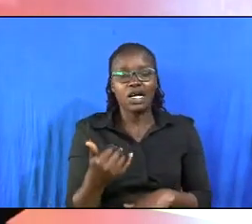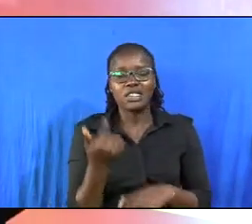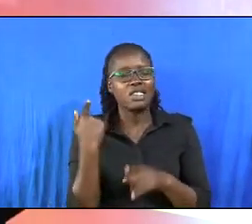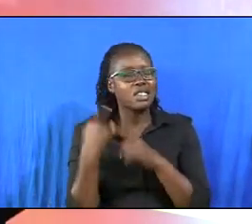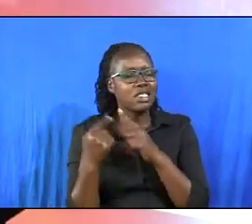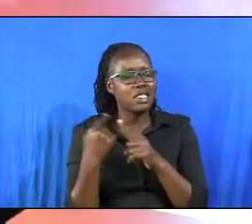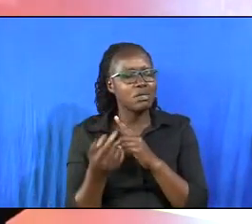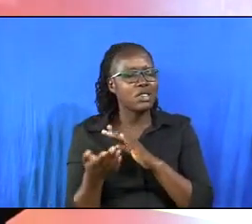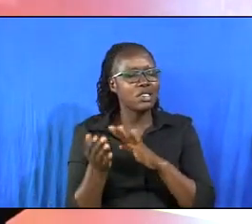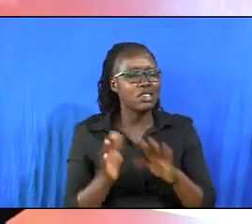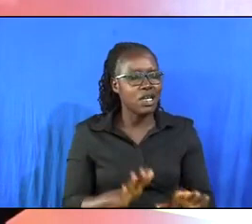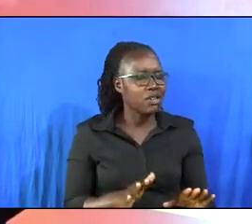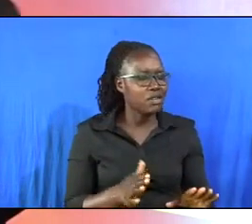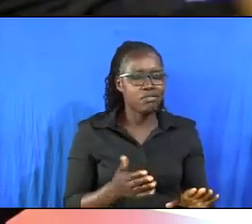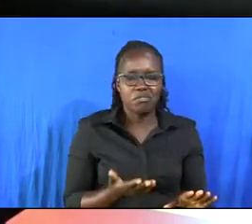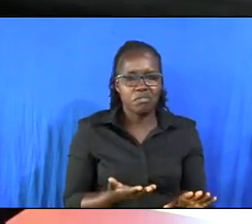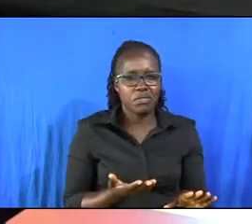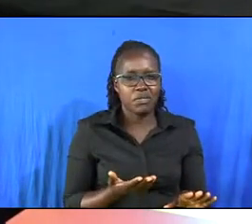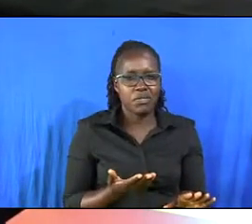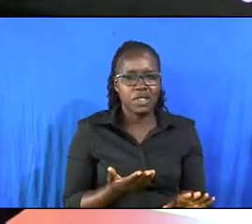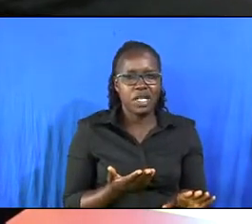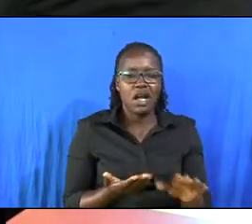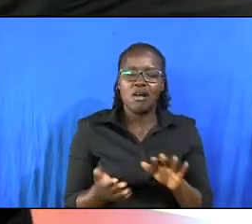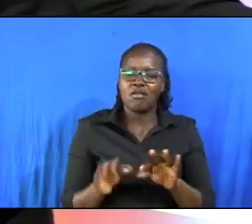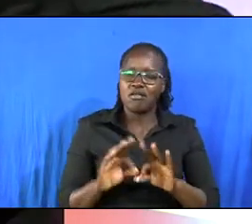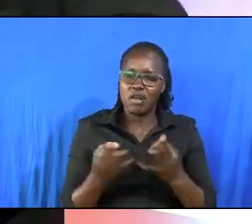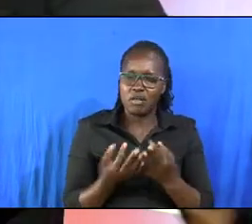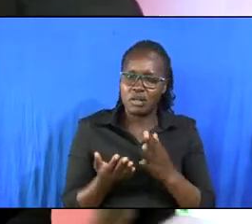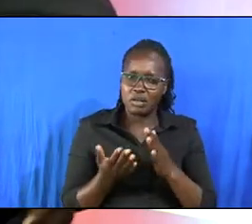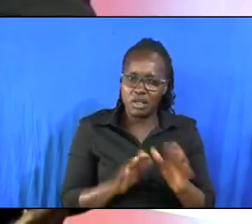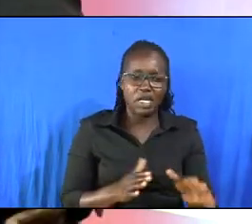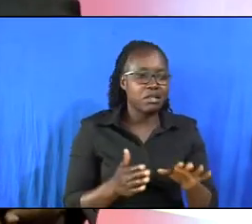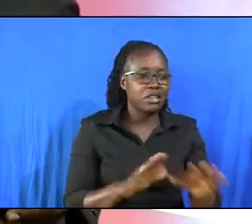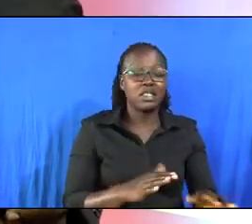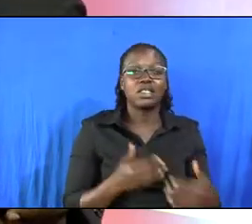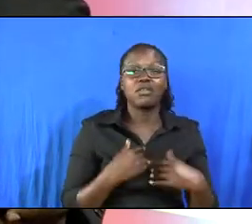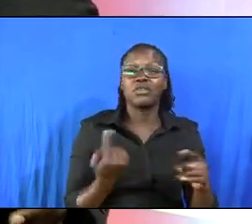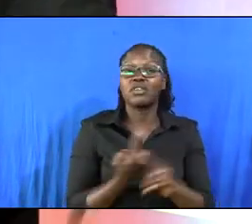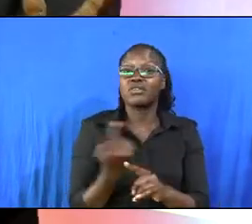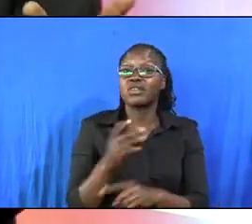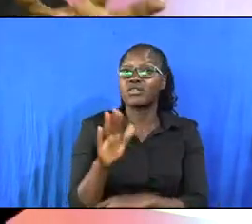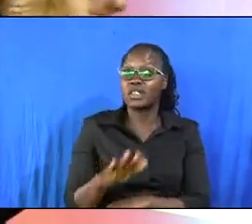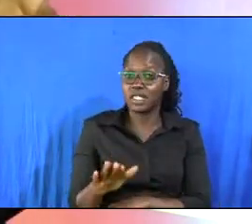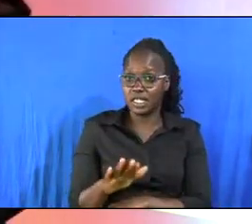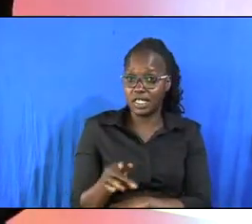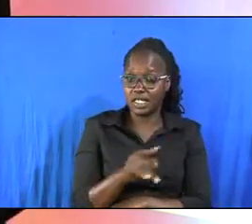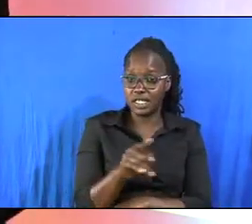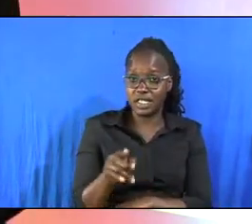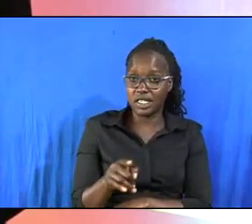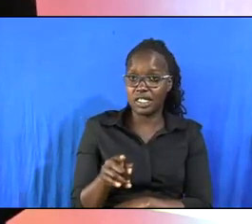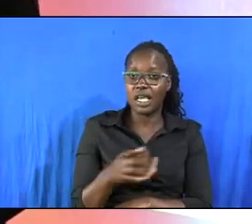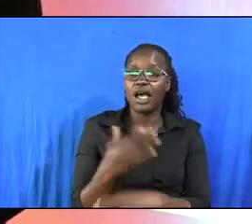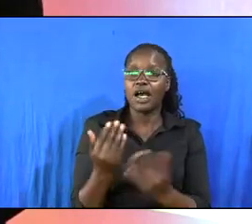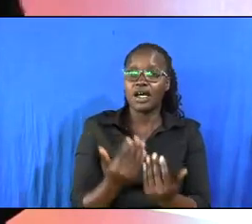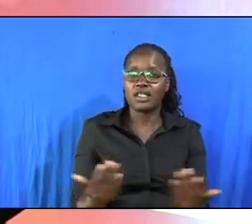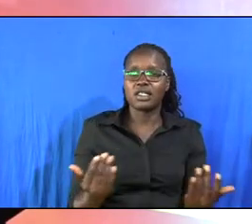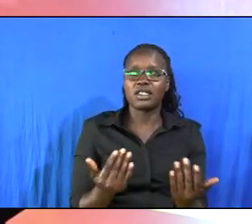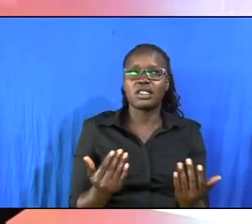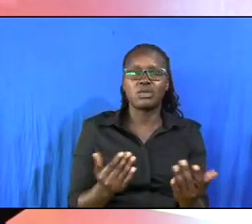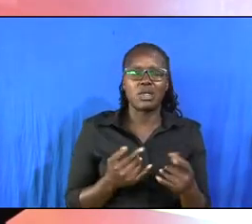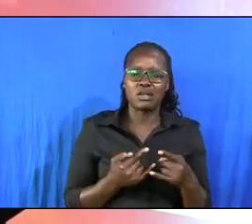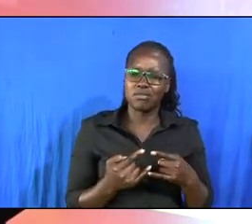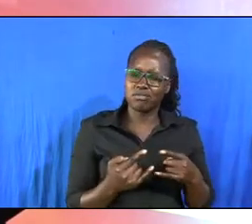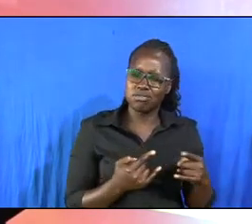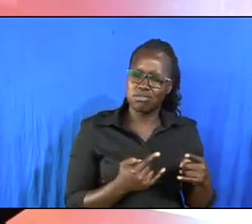experienced deaths bereaved families in different locations these are the things that we are